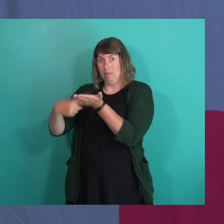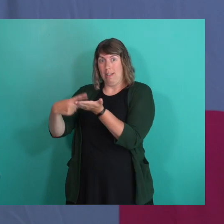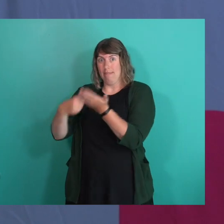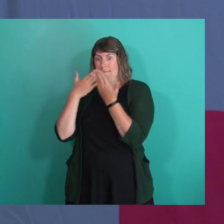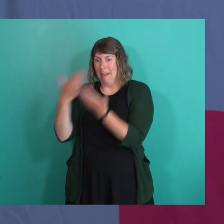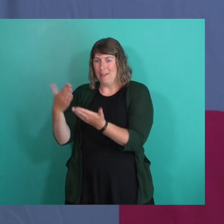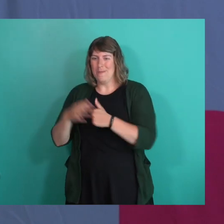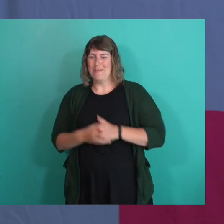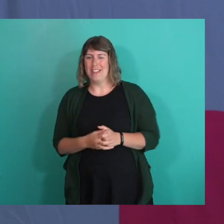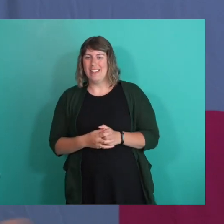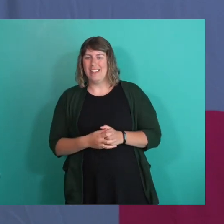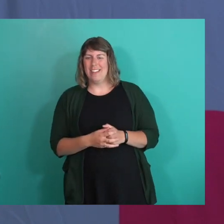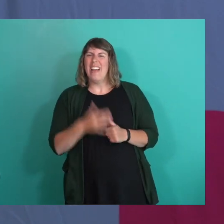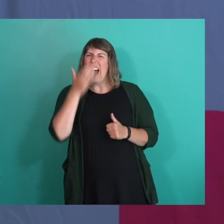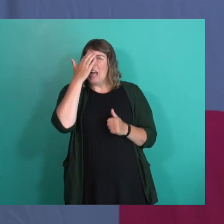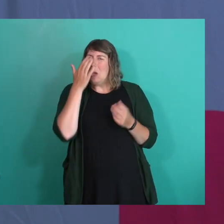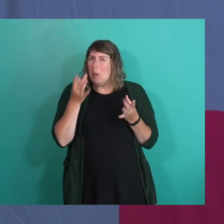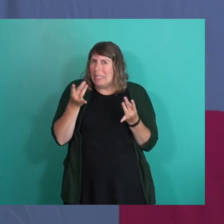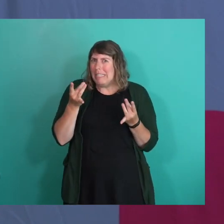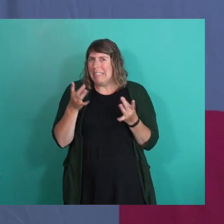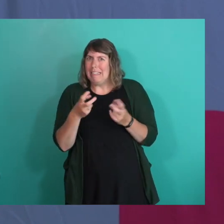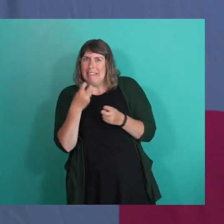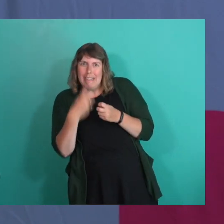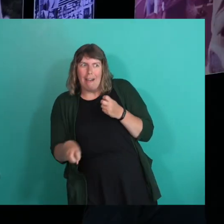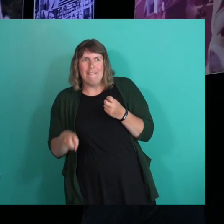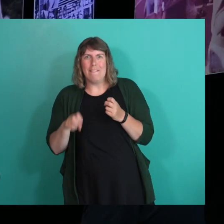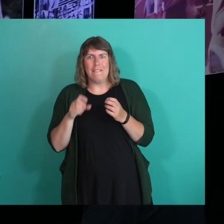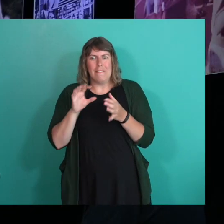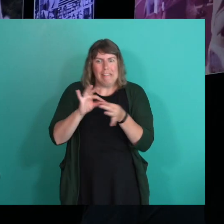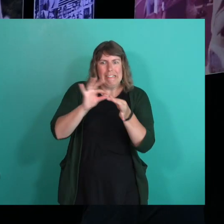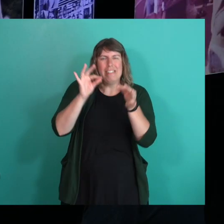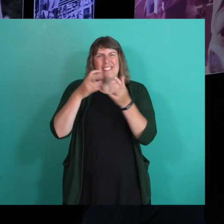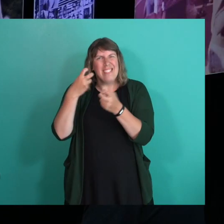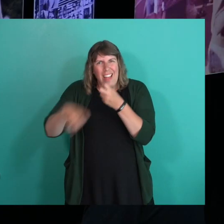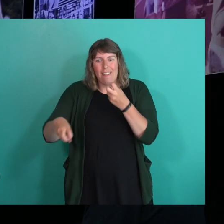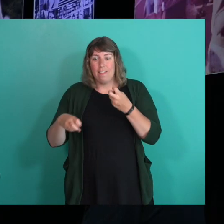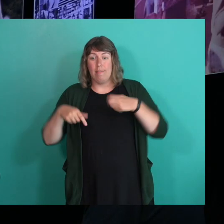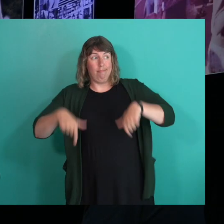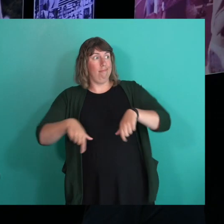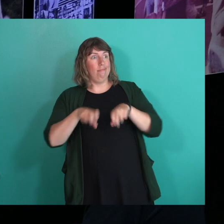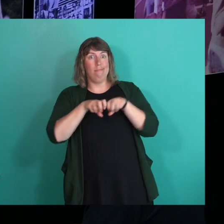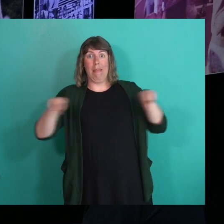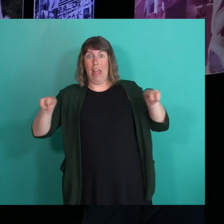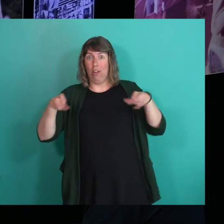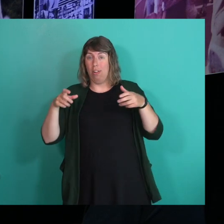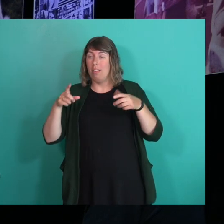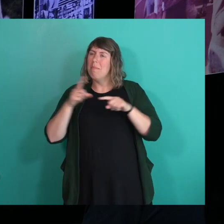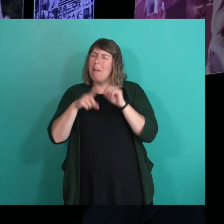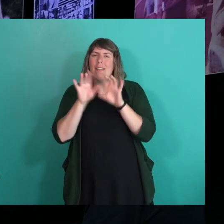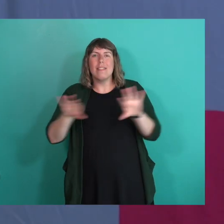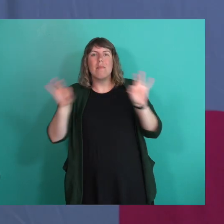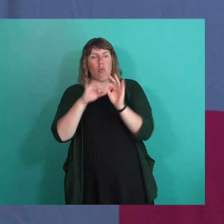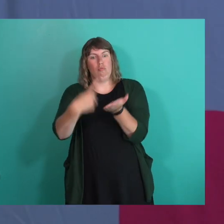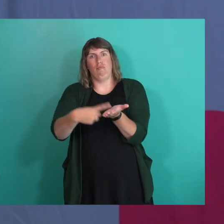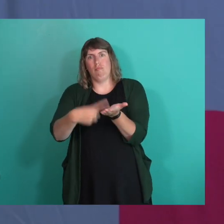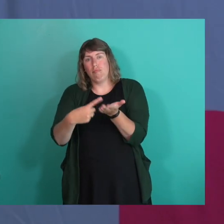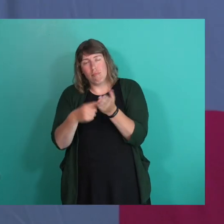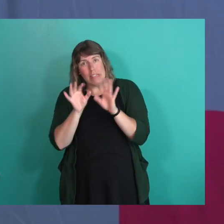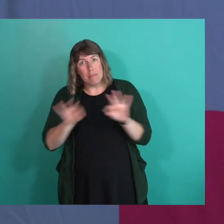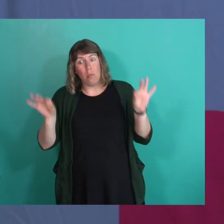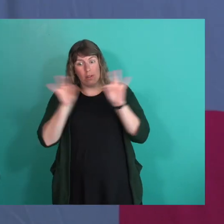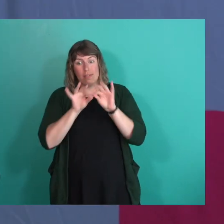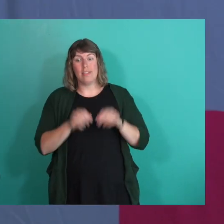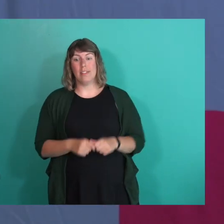And I know it's like a, can be a delicate, you know, thing to talk about in the context of like a Pride panel. But, you know, we need to have those conversations and,